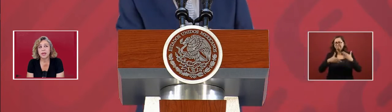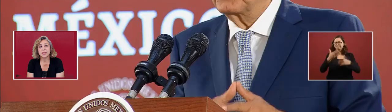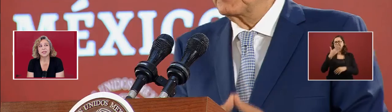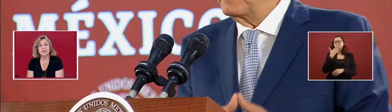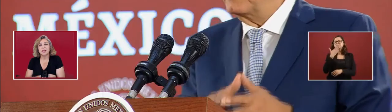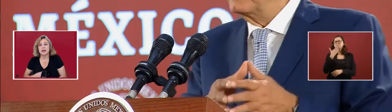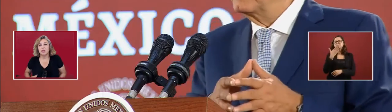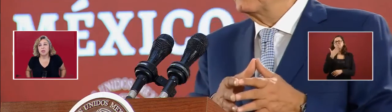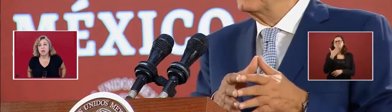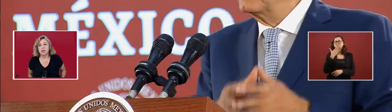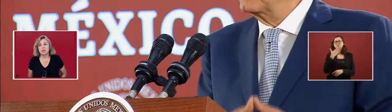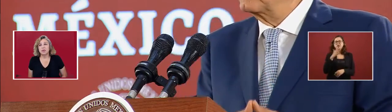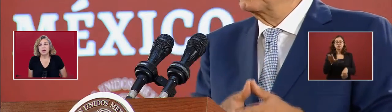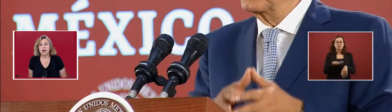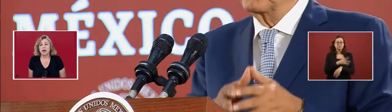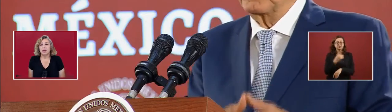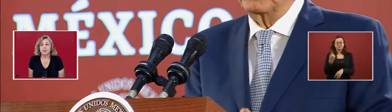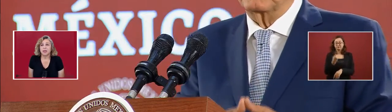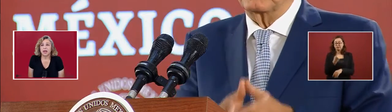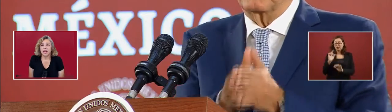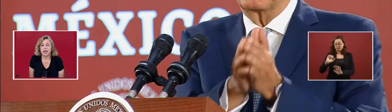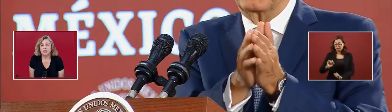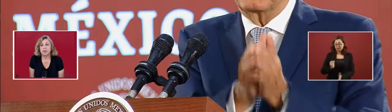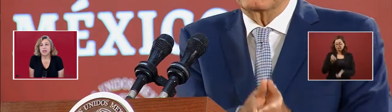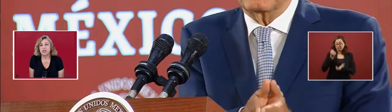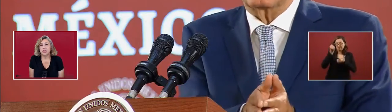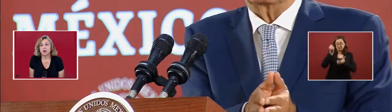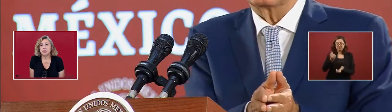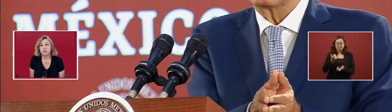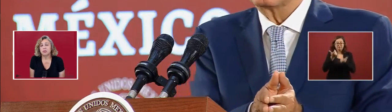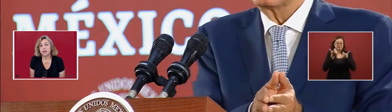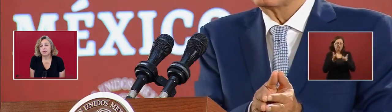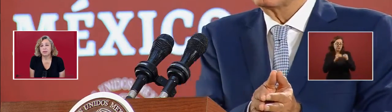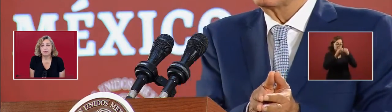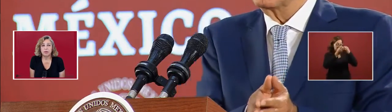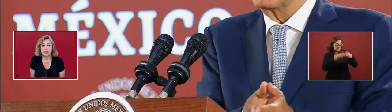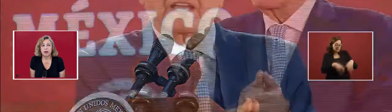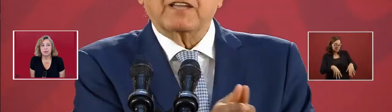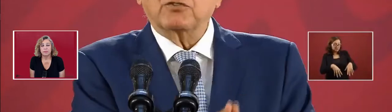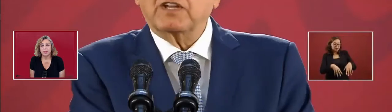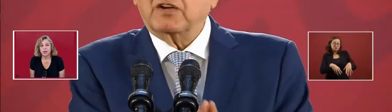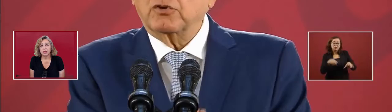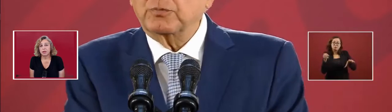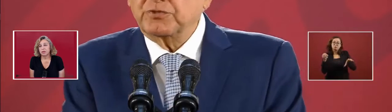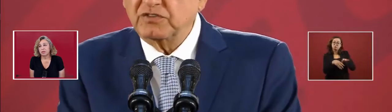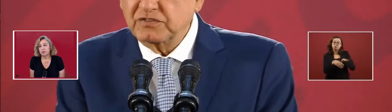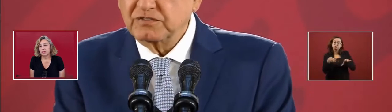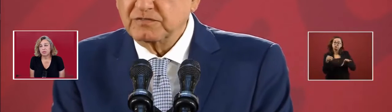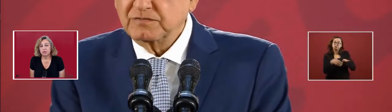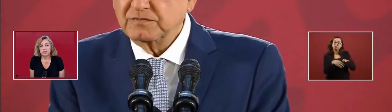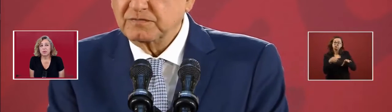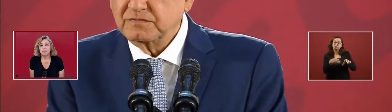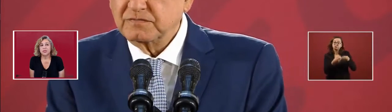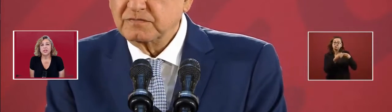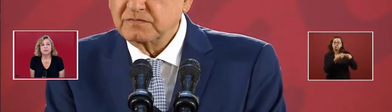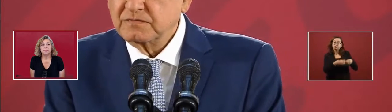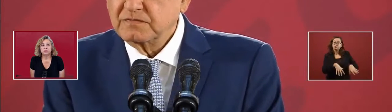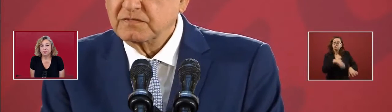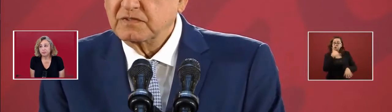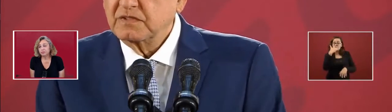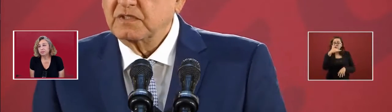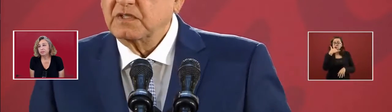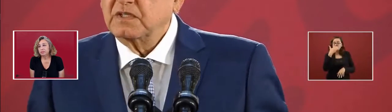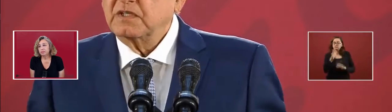Because we don't allow the money to go like before, through corruption.